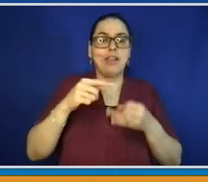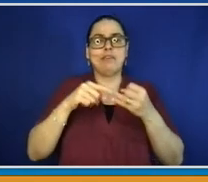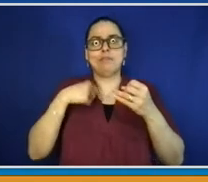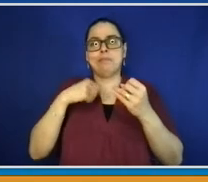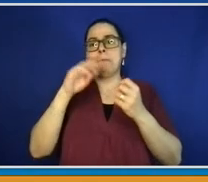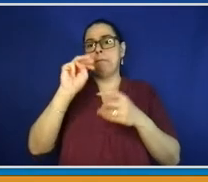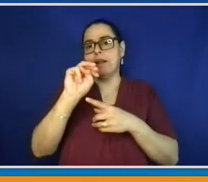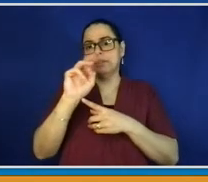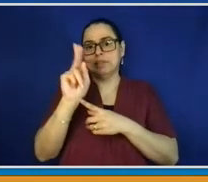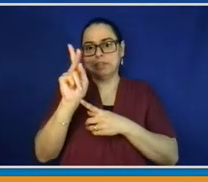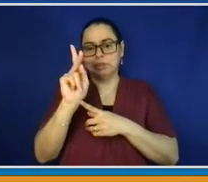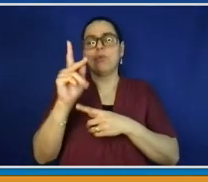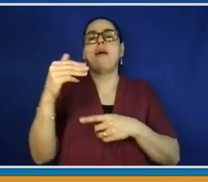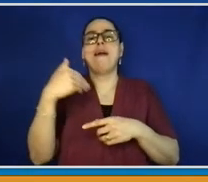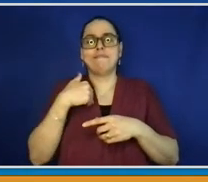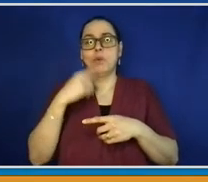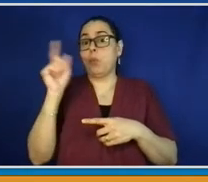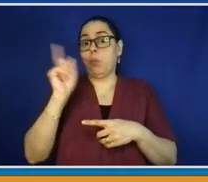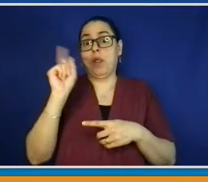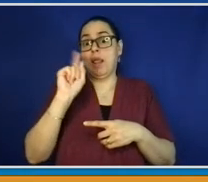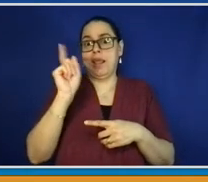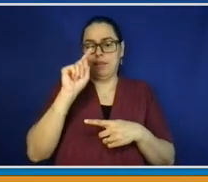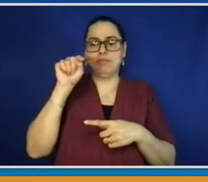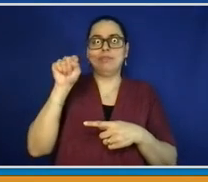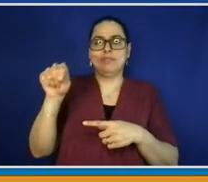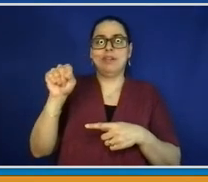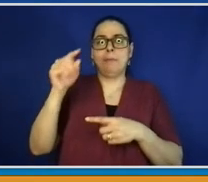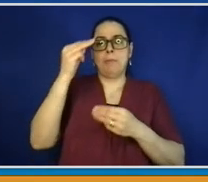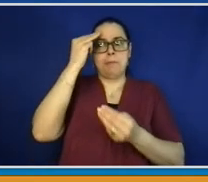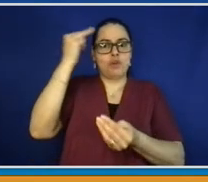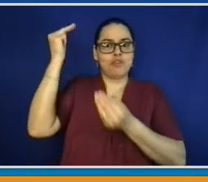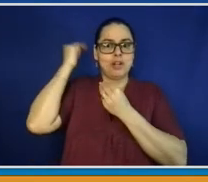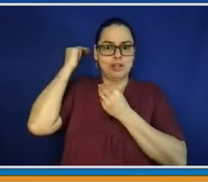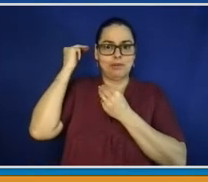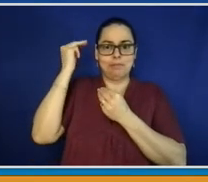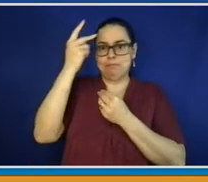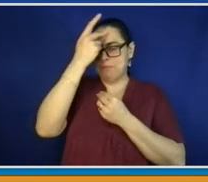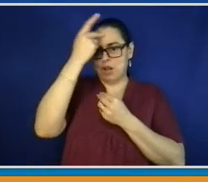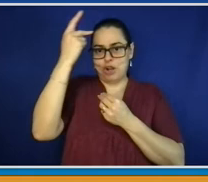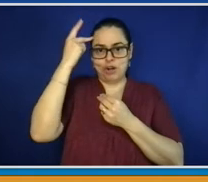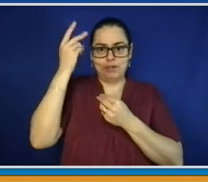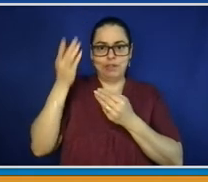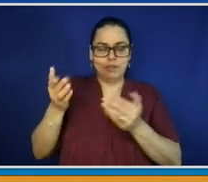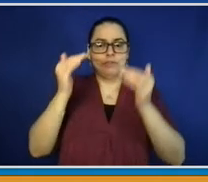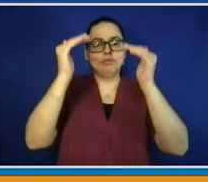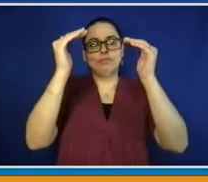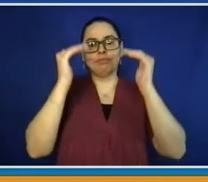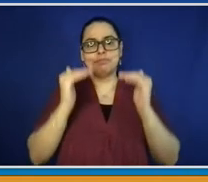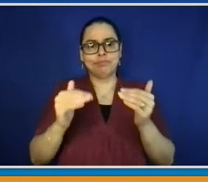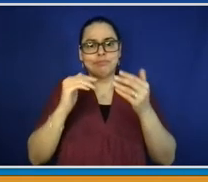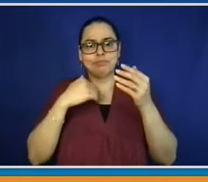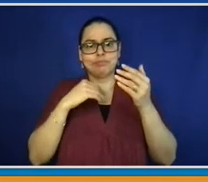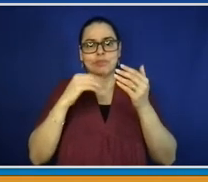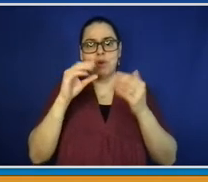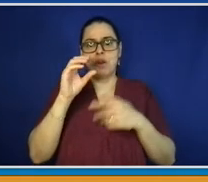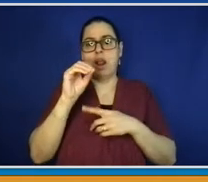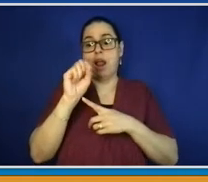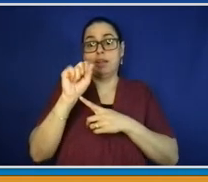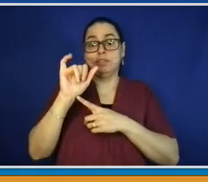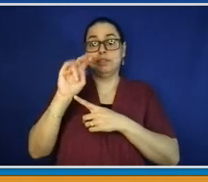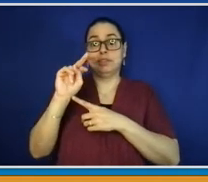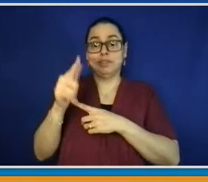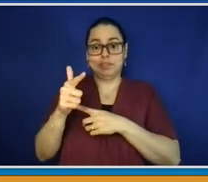Leonard Park. In Mount Pleasant at the Community Center. In Ossining at the Caputo Community Center downtown.